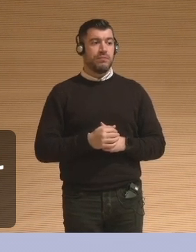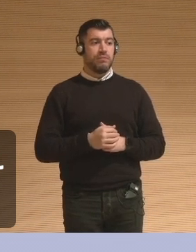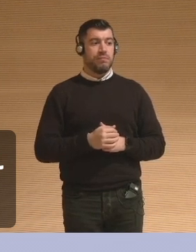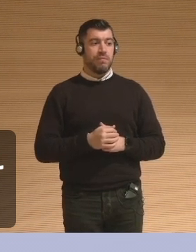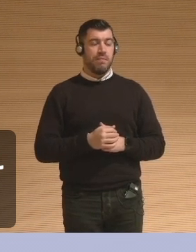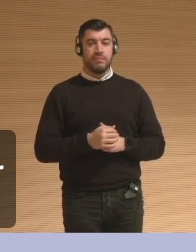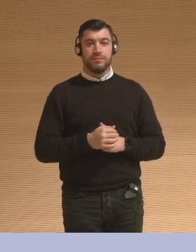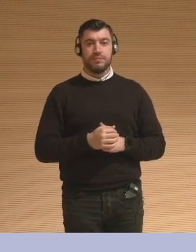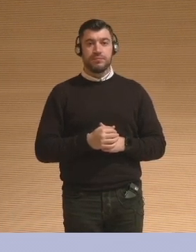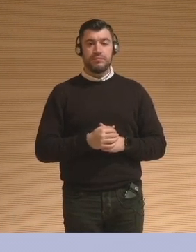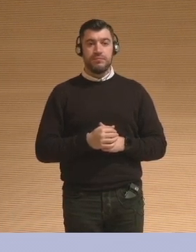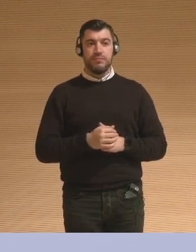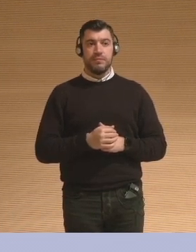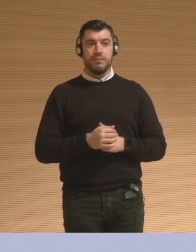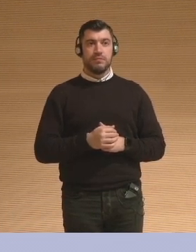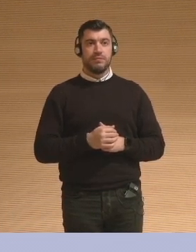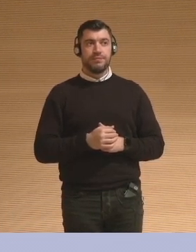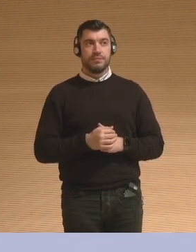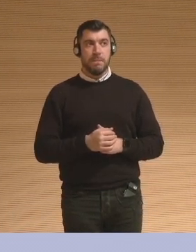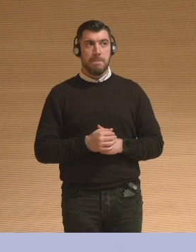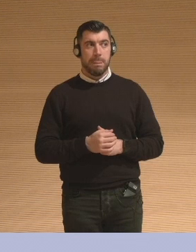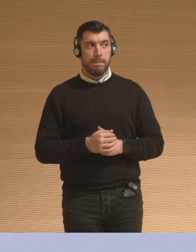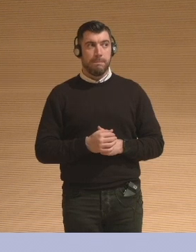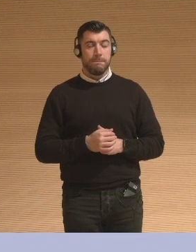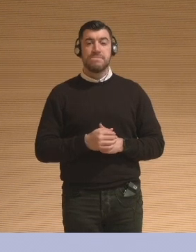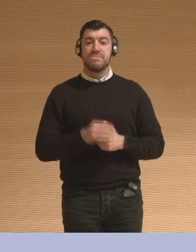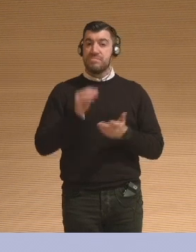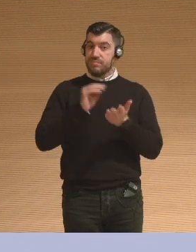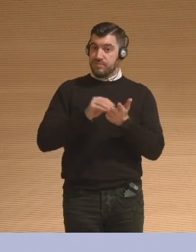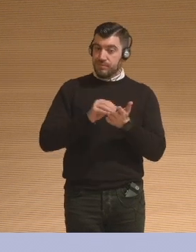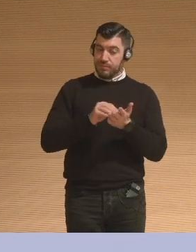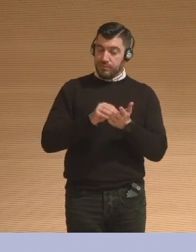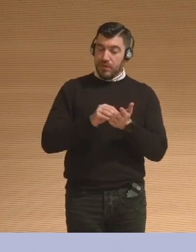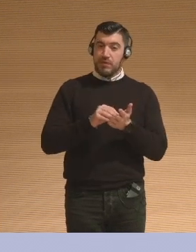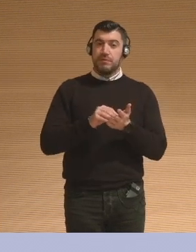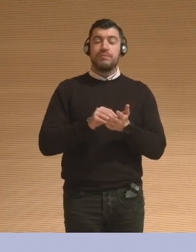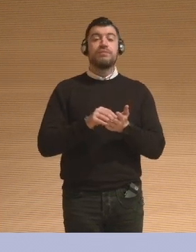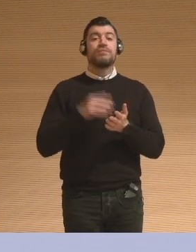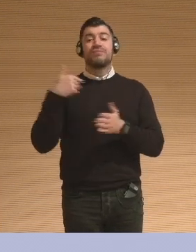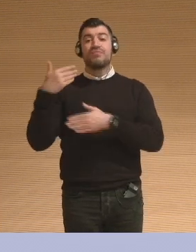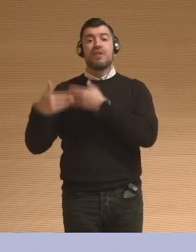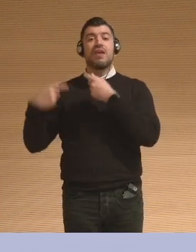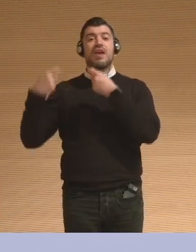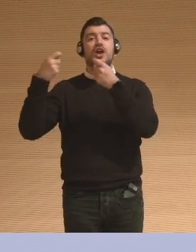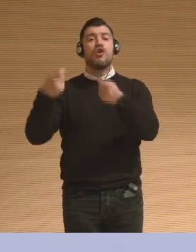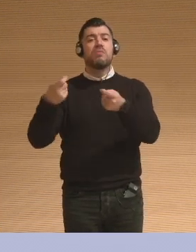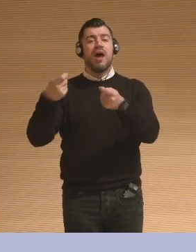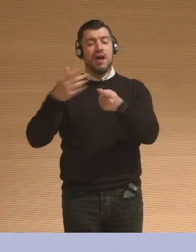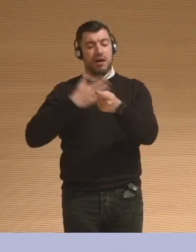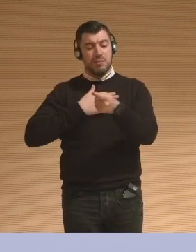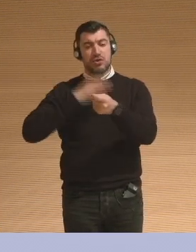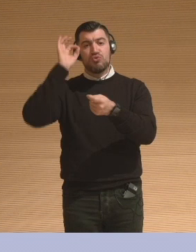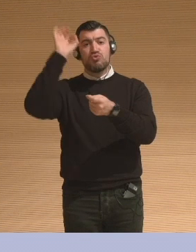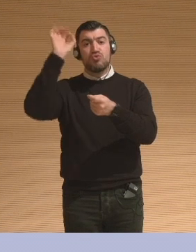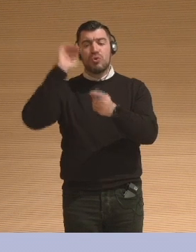on a regular basis. Another one is preservation of legacy. The whole idea of legacy comes up quite a bit when you talk about